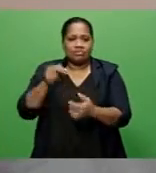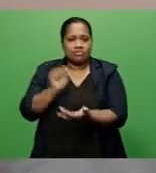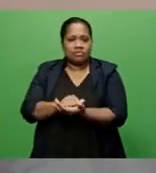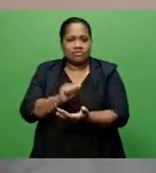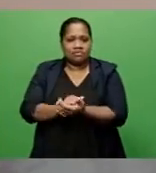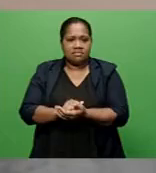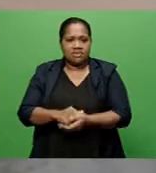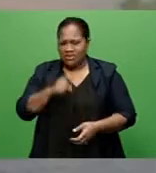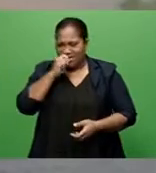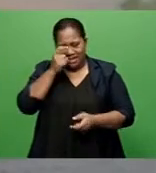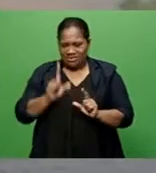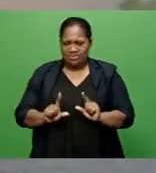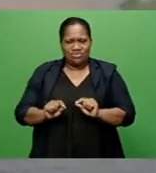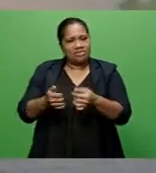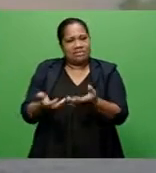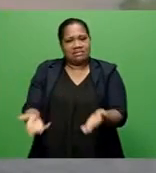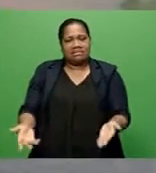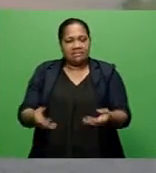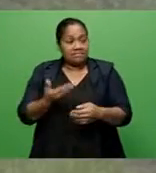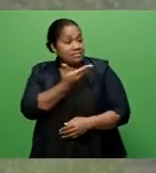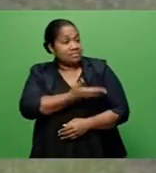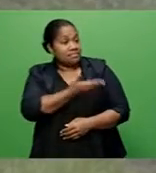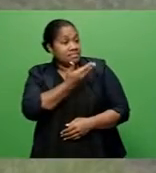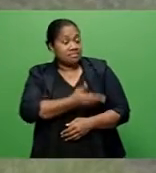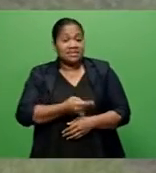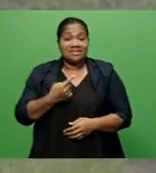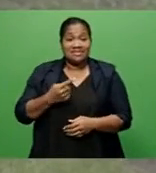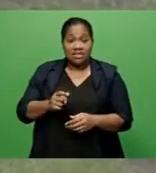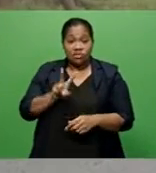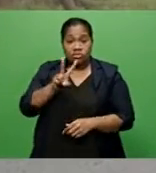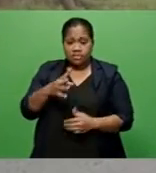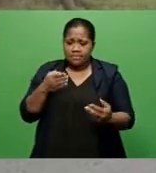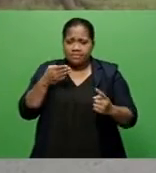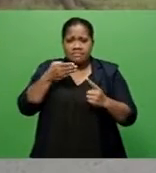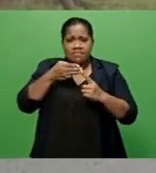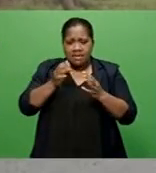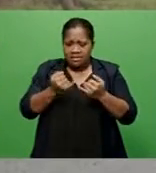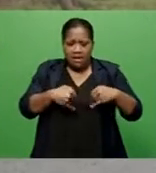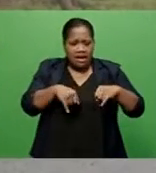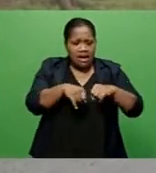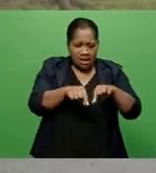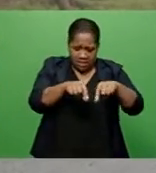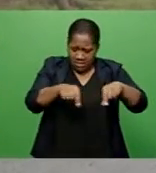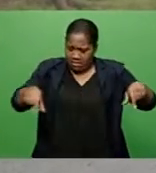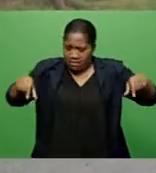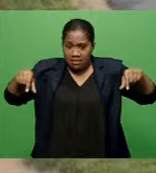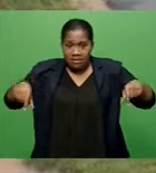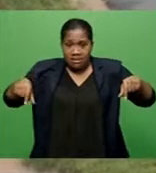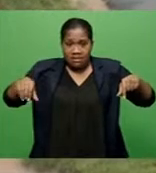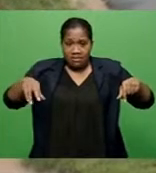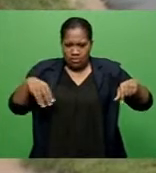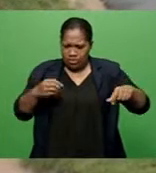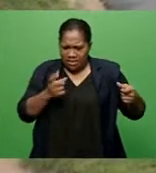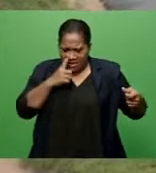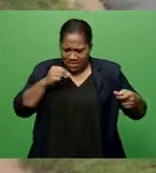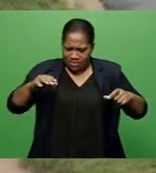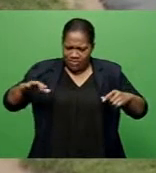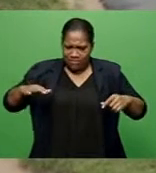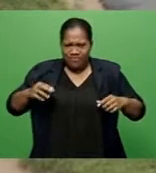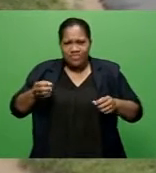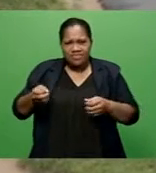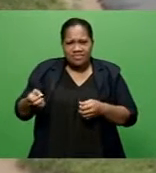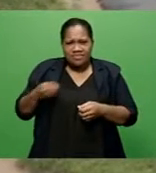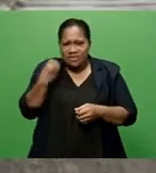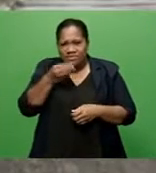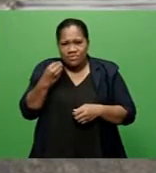Nambawalu is the main ceiling between the two main islands used to transport goods and people. The FRA says an alternative feeder